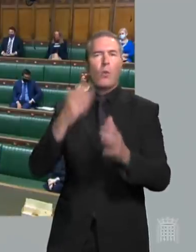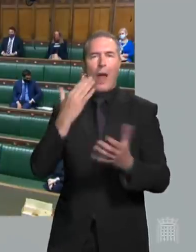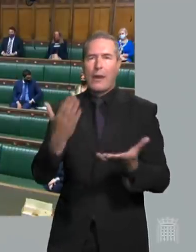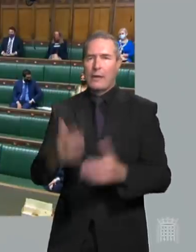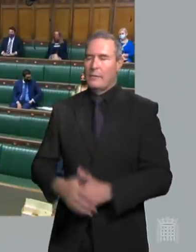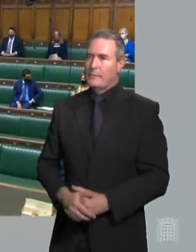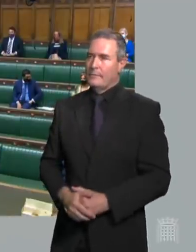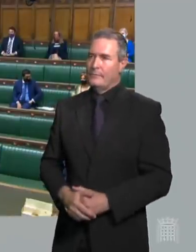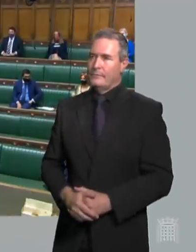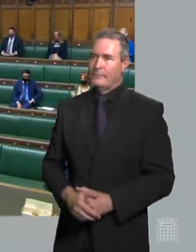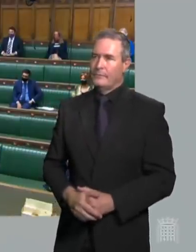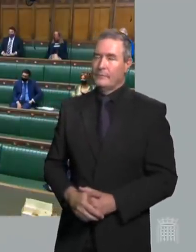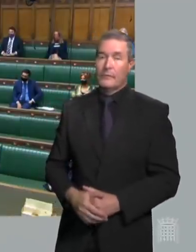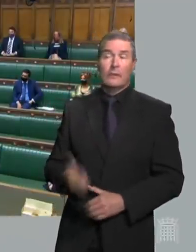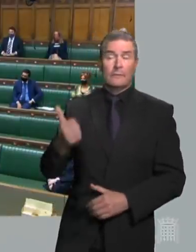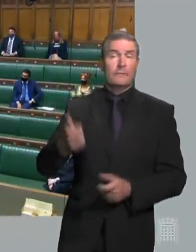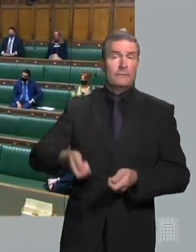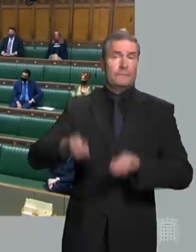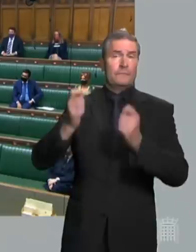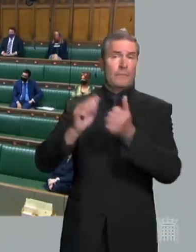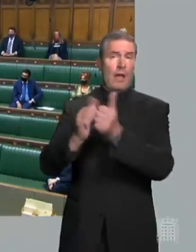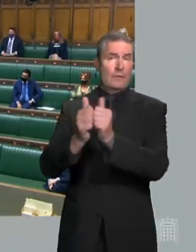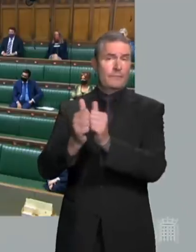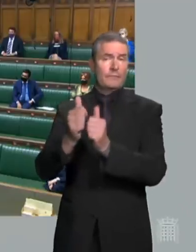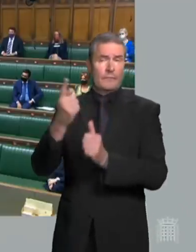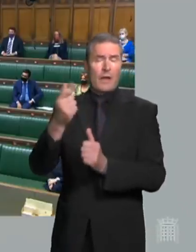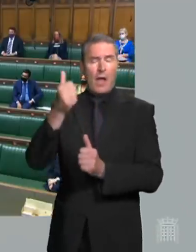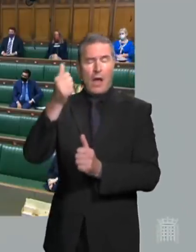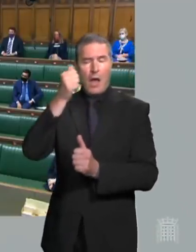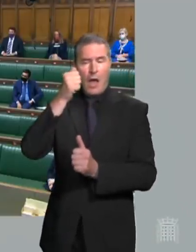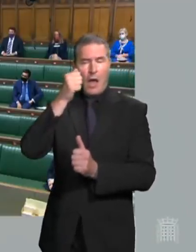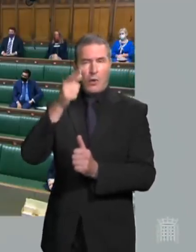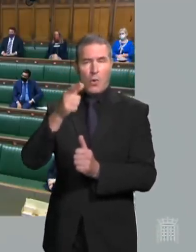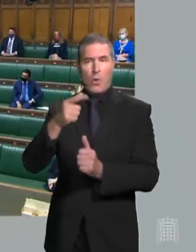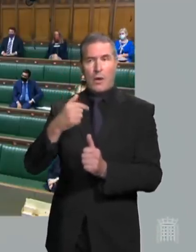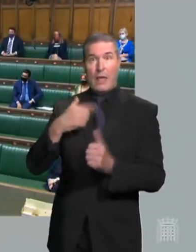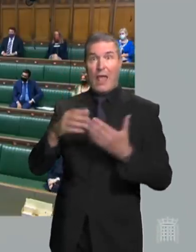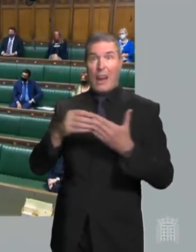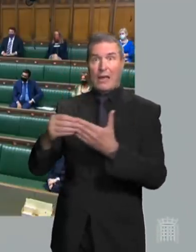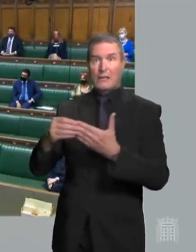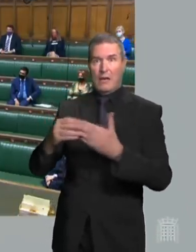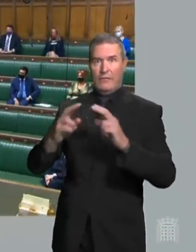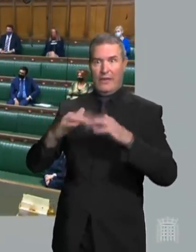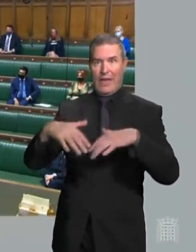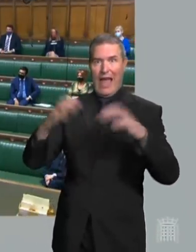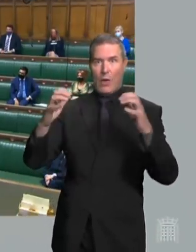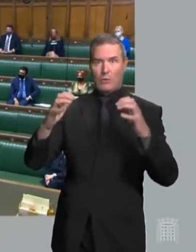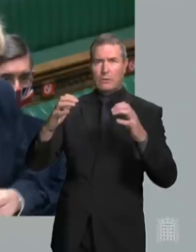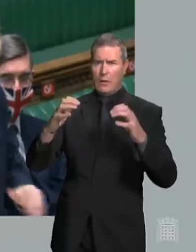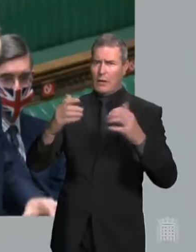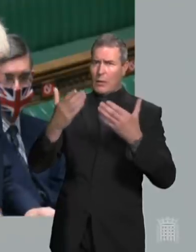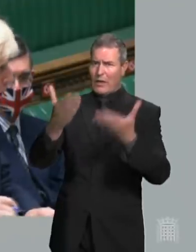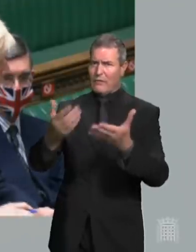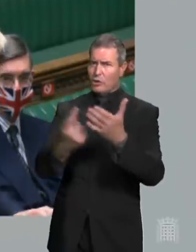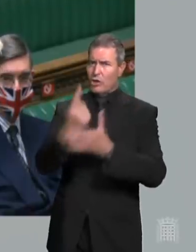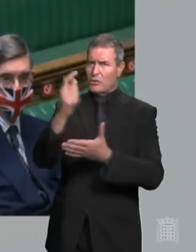I am grateful for my right-on-one friend but I am assured by my right-on-one friend the leader of the house that the house was given a